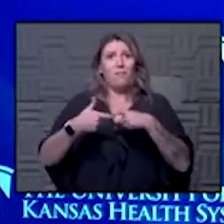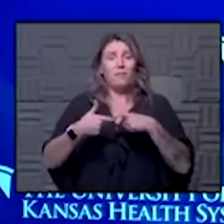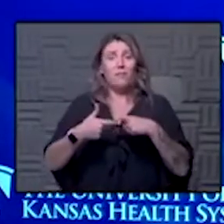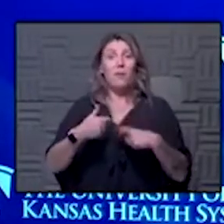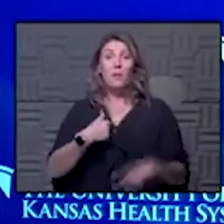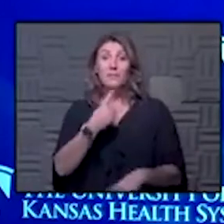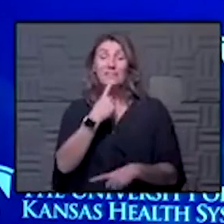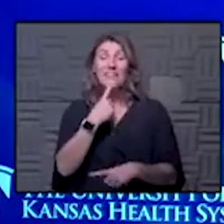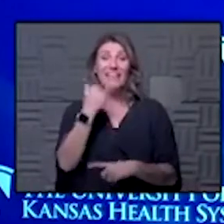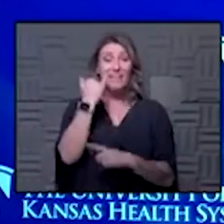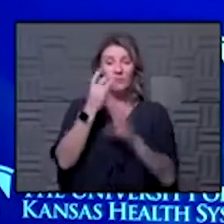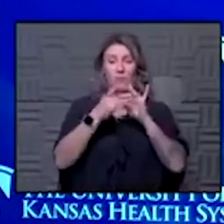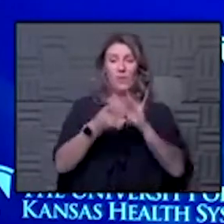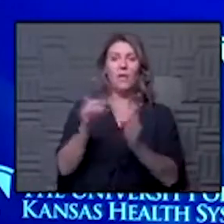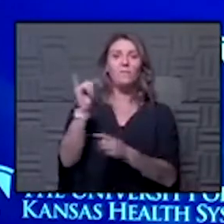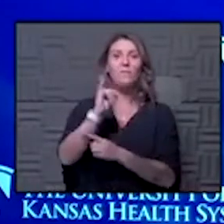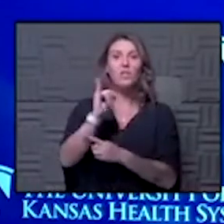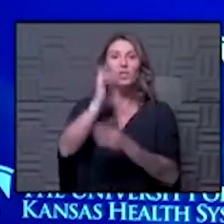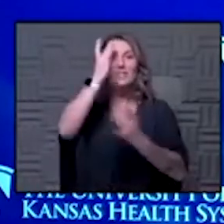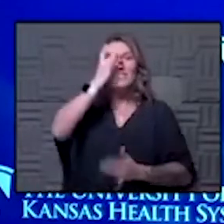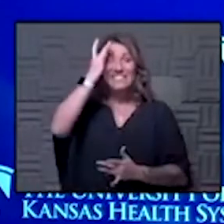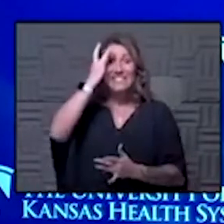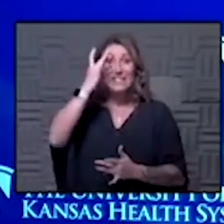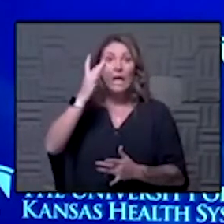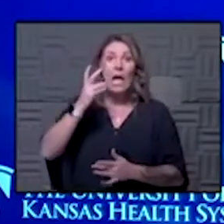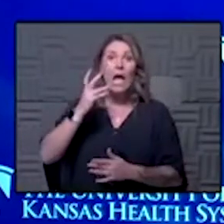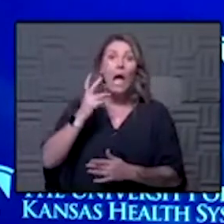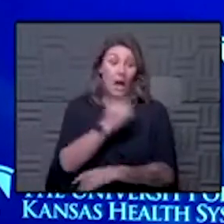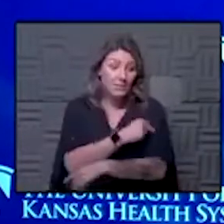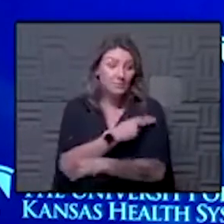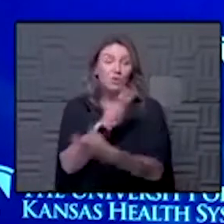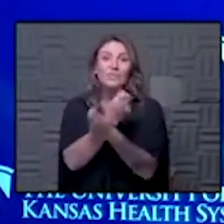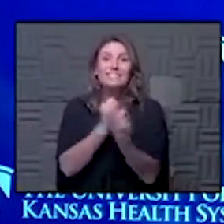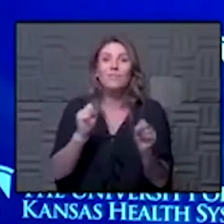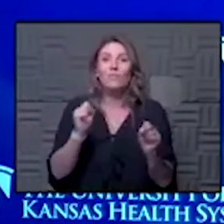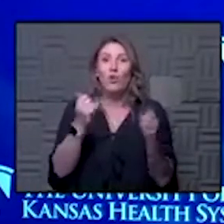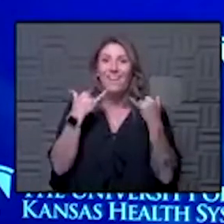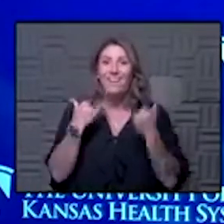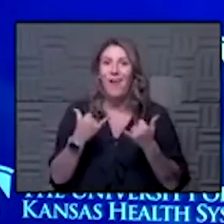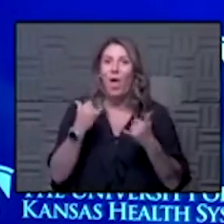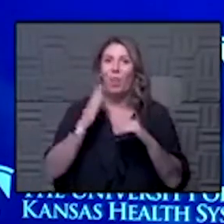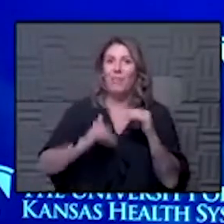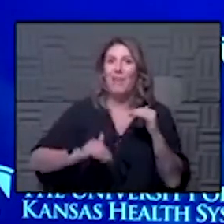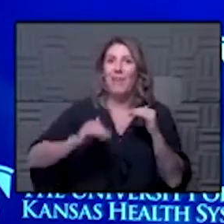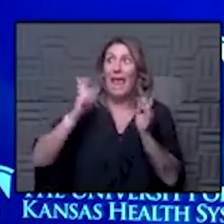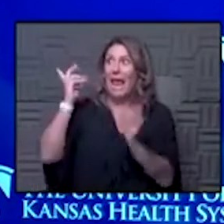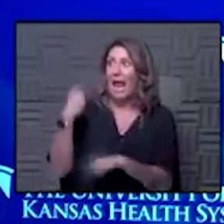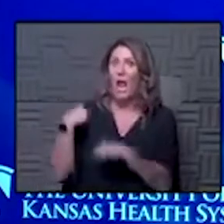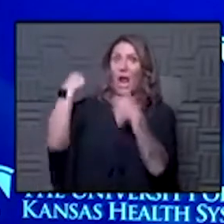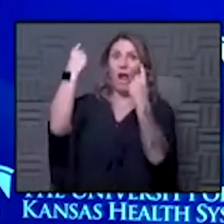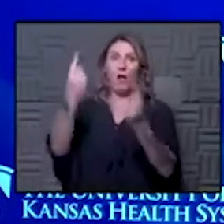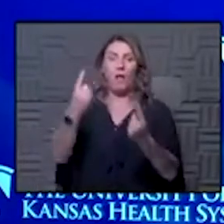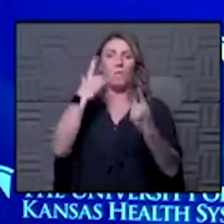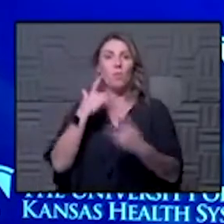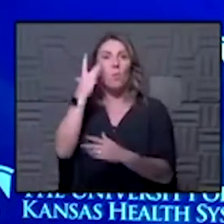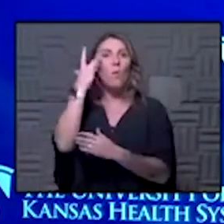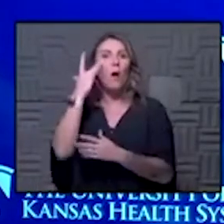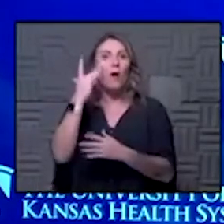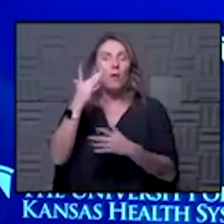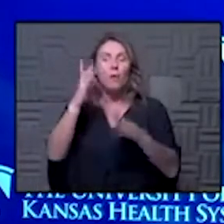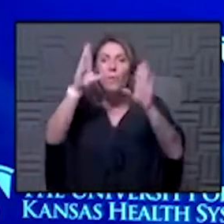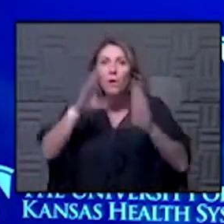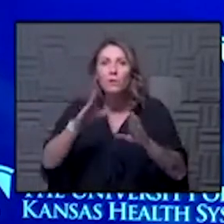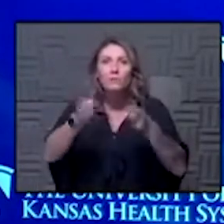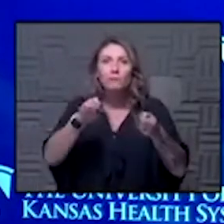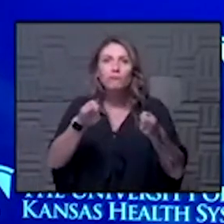comes to infectious disease hospitals are safer now than they have ever been because this great work on infection control around covet it makes a